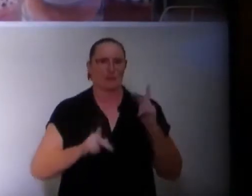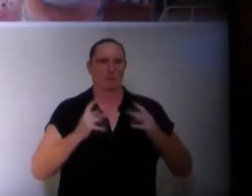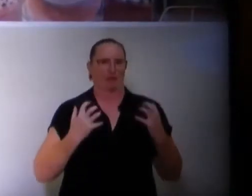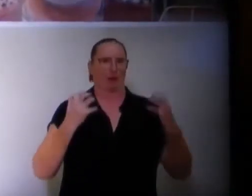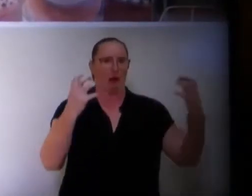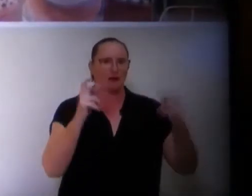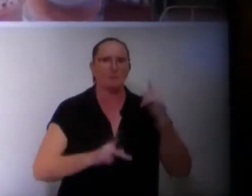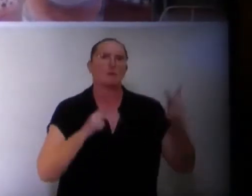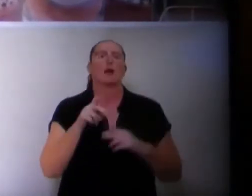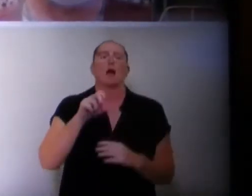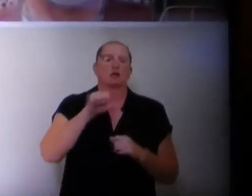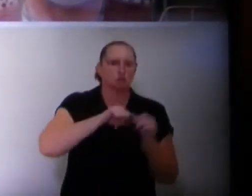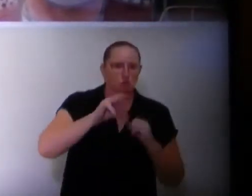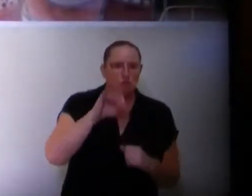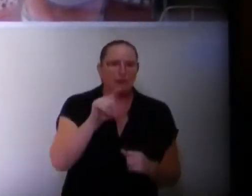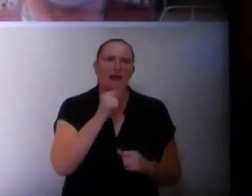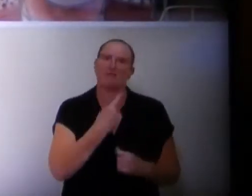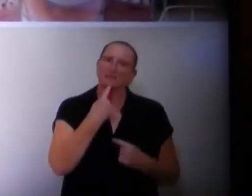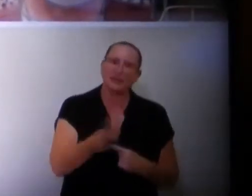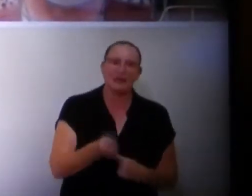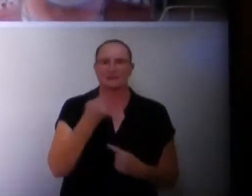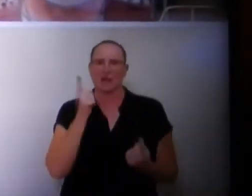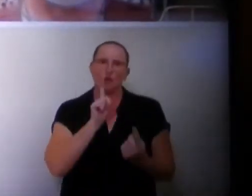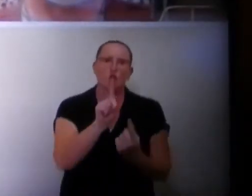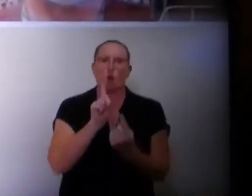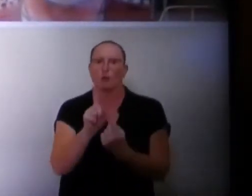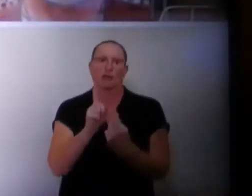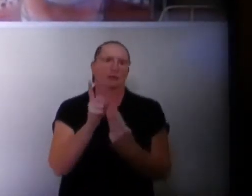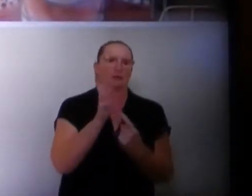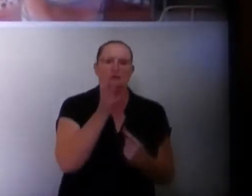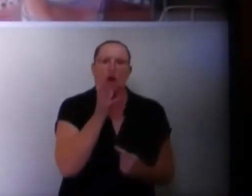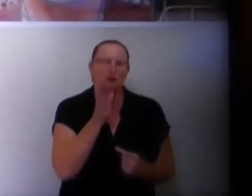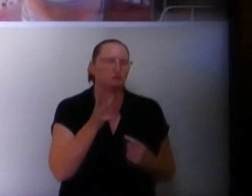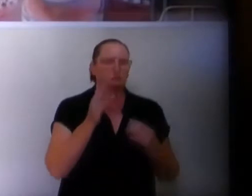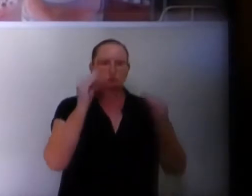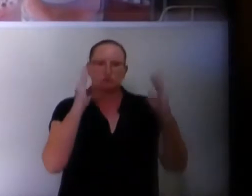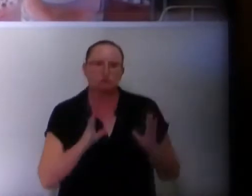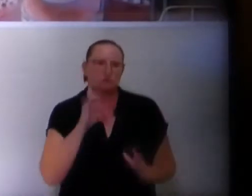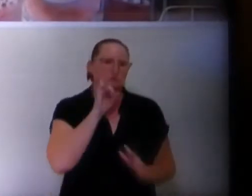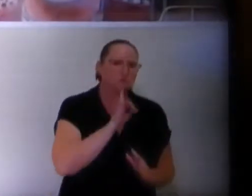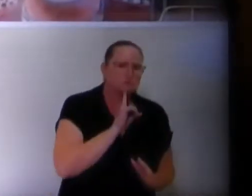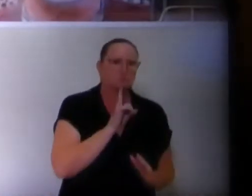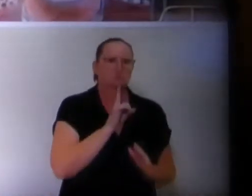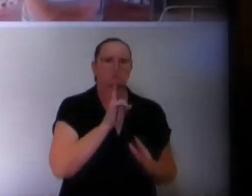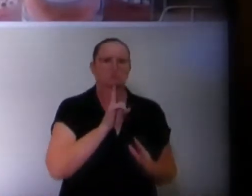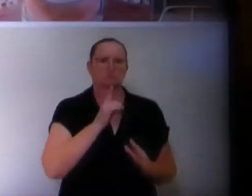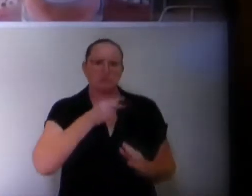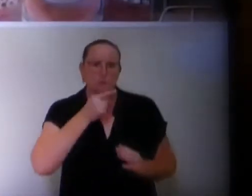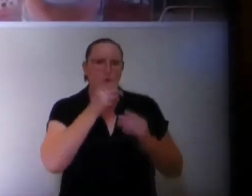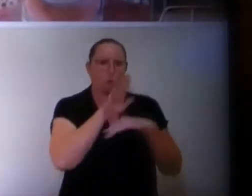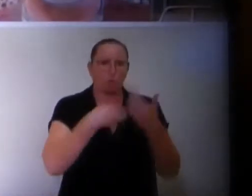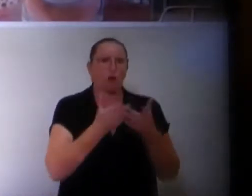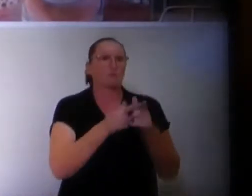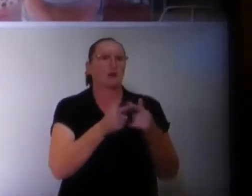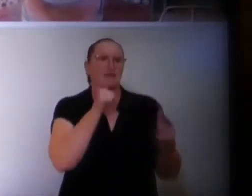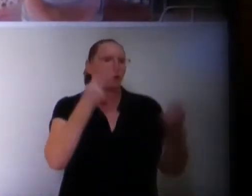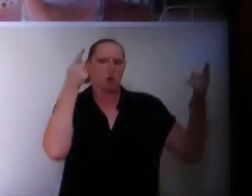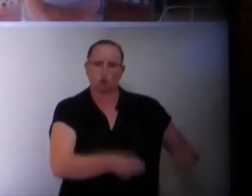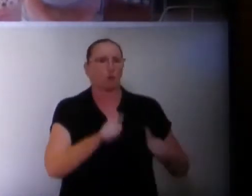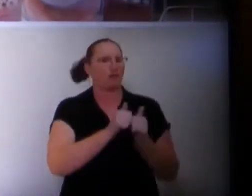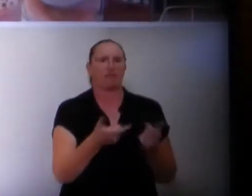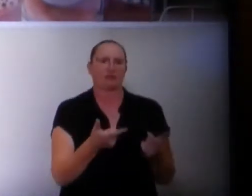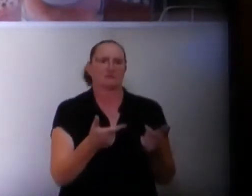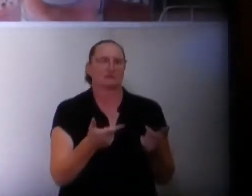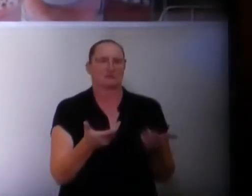the people that are on social media that are speaking out and going to the schools, talking to the parents and teachers, talking to the staff. Whether they have it or not, they don't agree with this mandate.